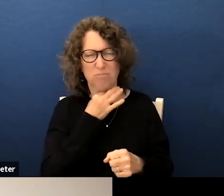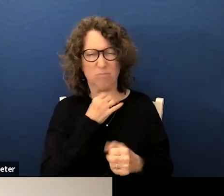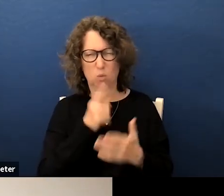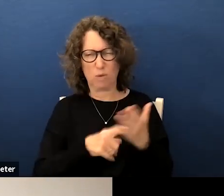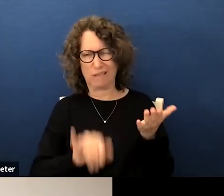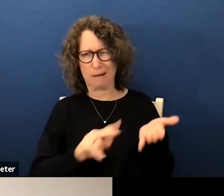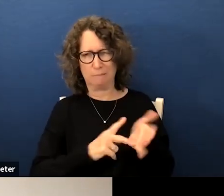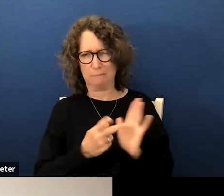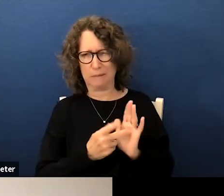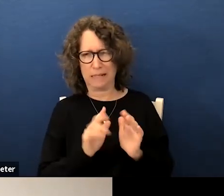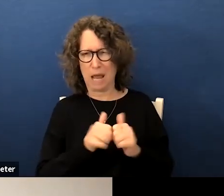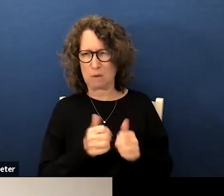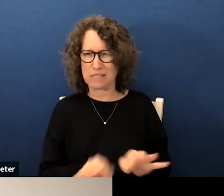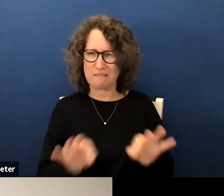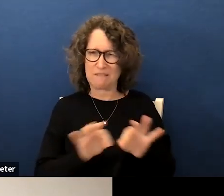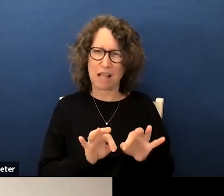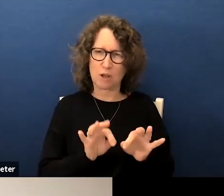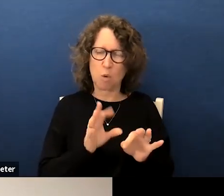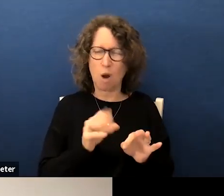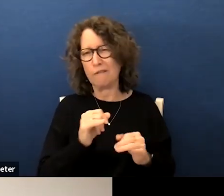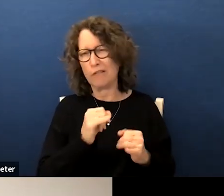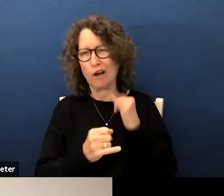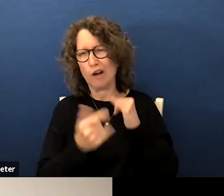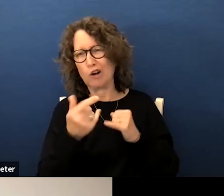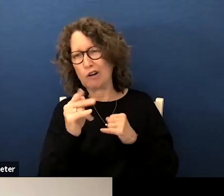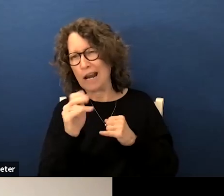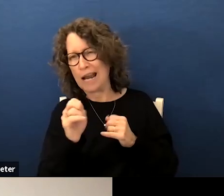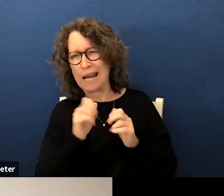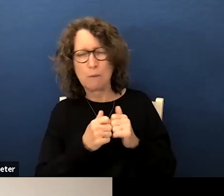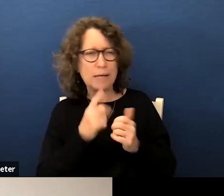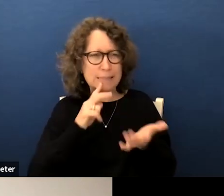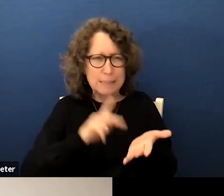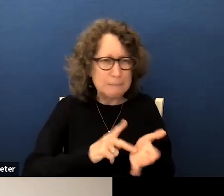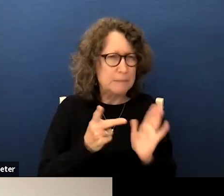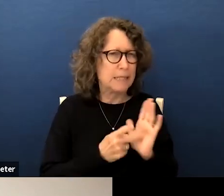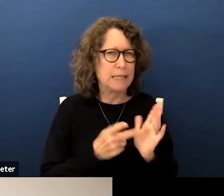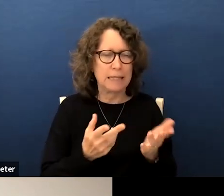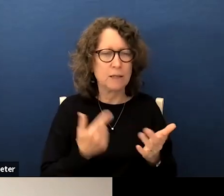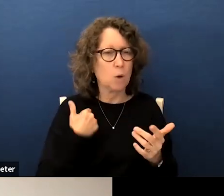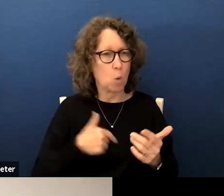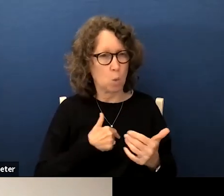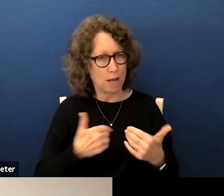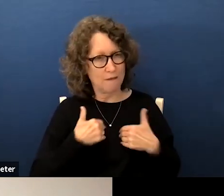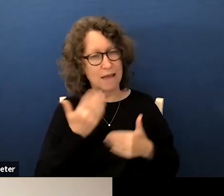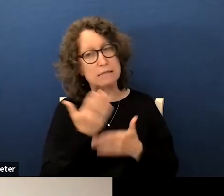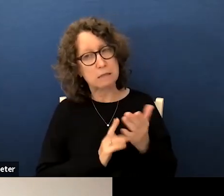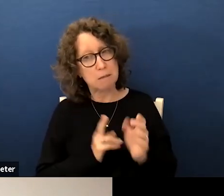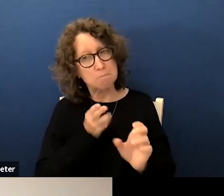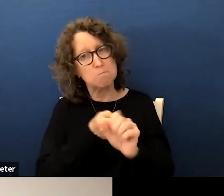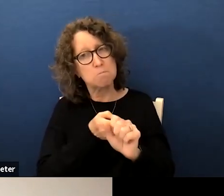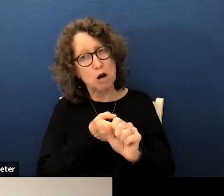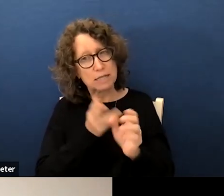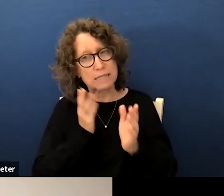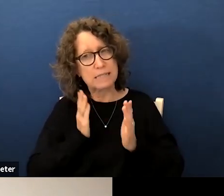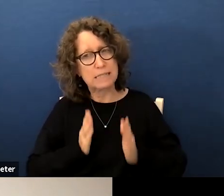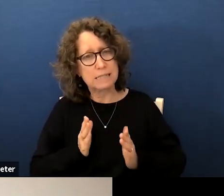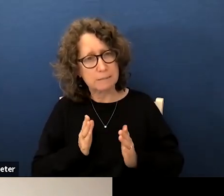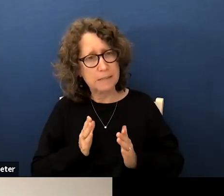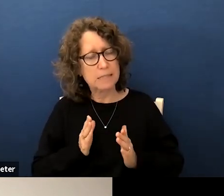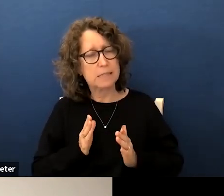does this mean in terms of the value of the ultimate grade and what does it signify or communicate we have had some participants um